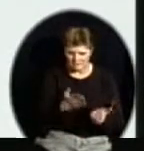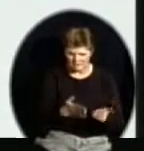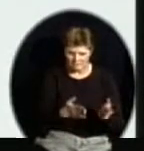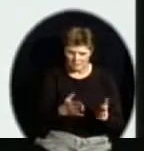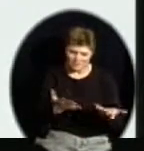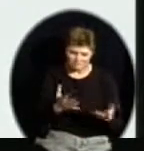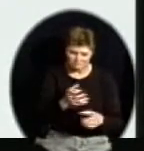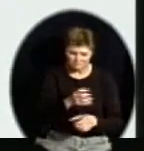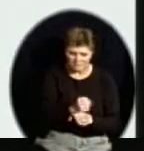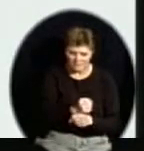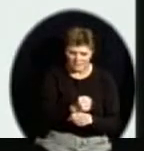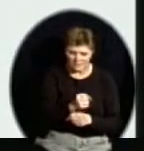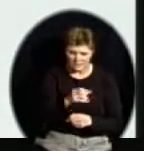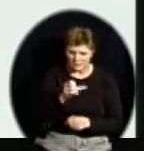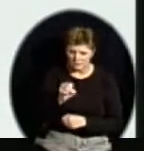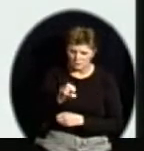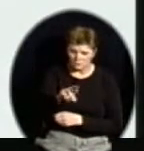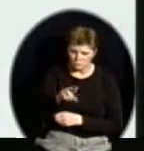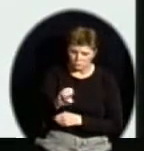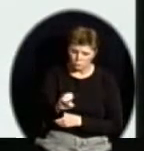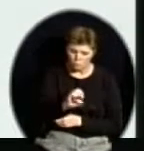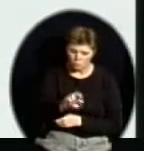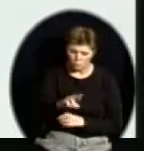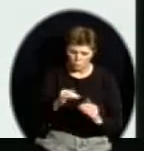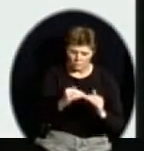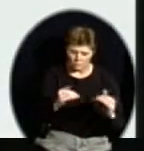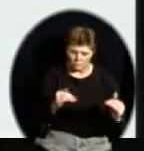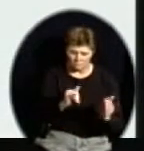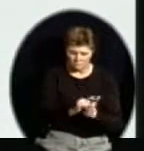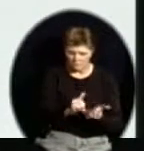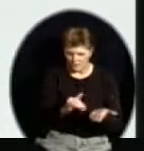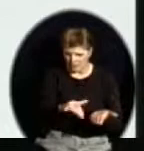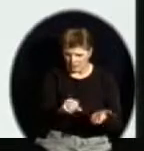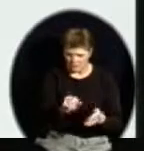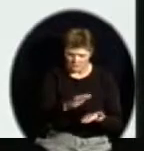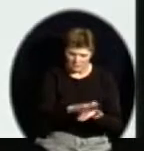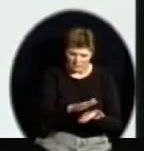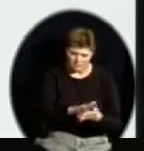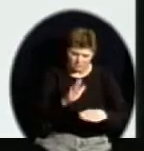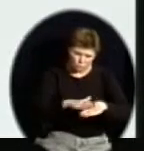as well. And what's the logic behind wanting to have that limitation?